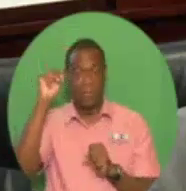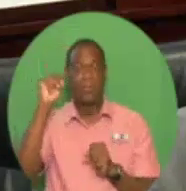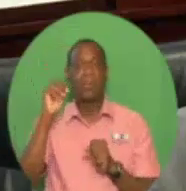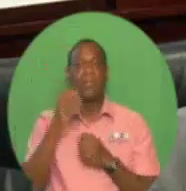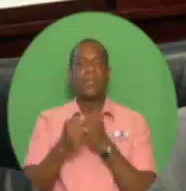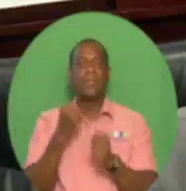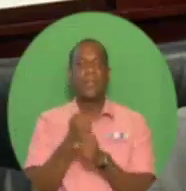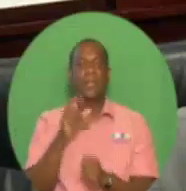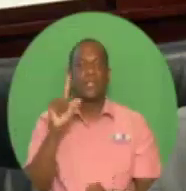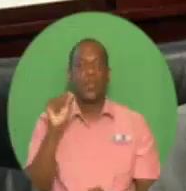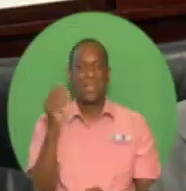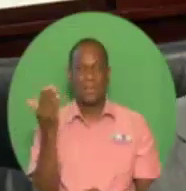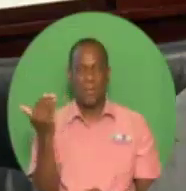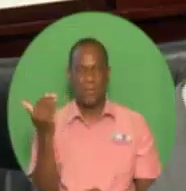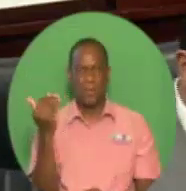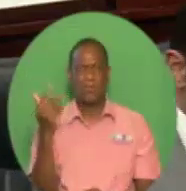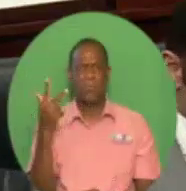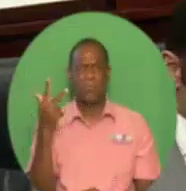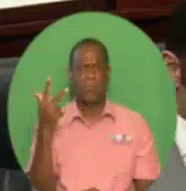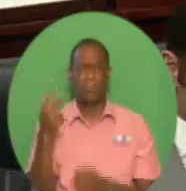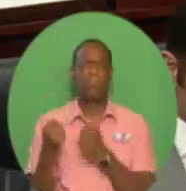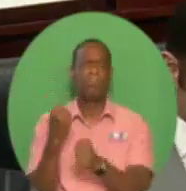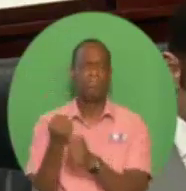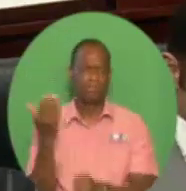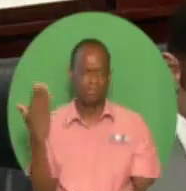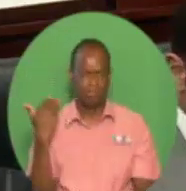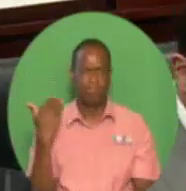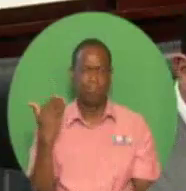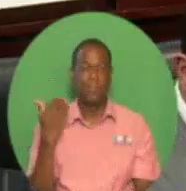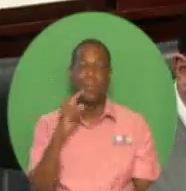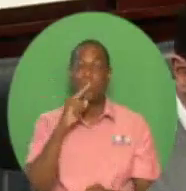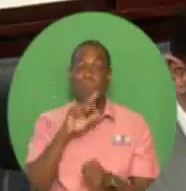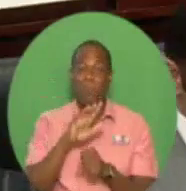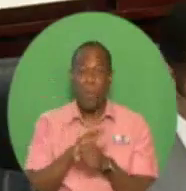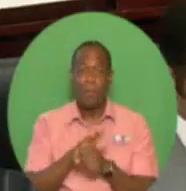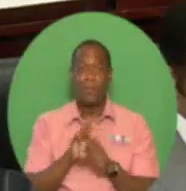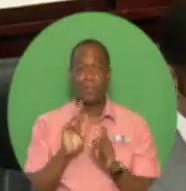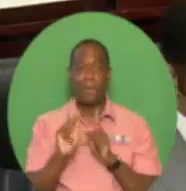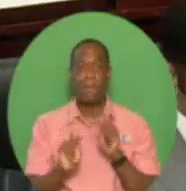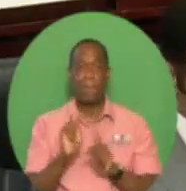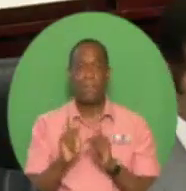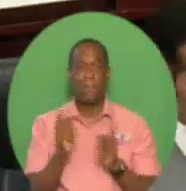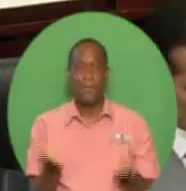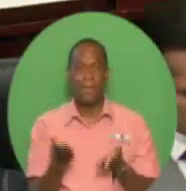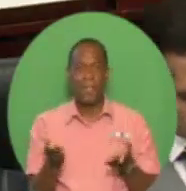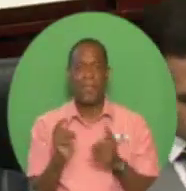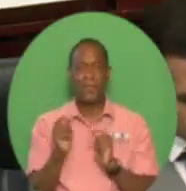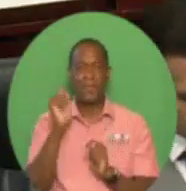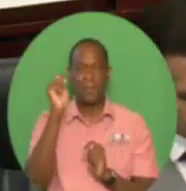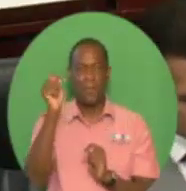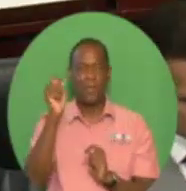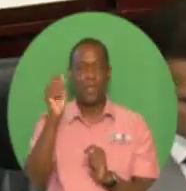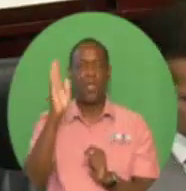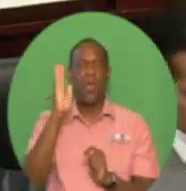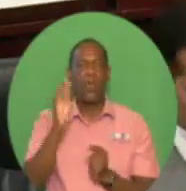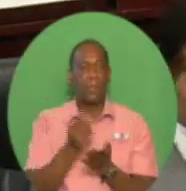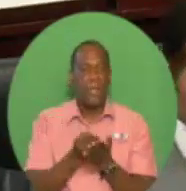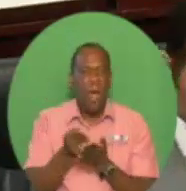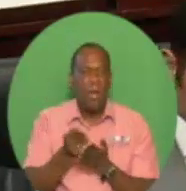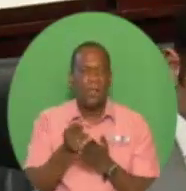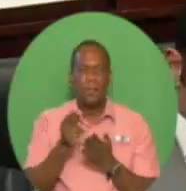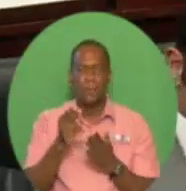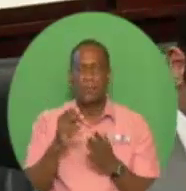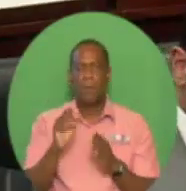just three years ago, we promised the citizens of Trinidad and Tobago a transparent, honest, and